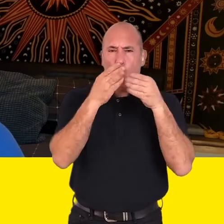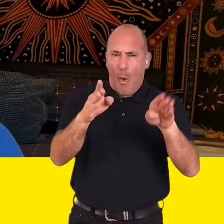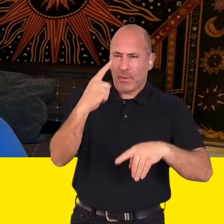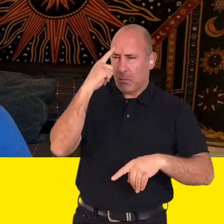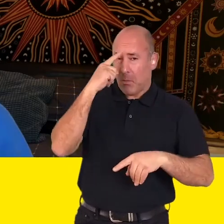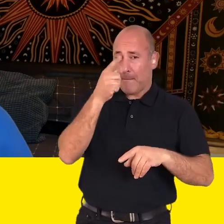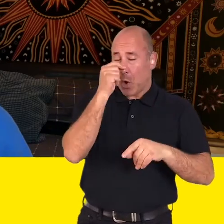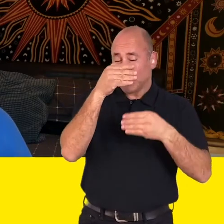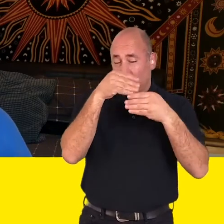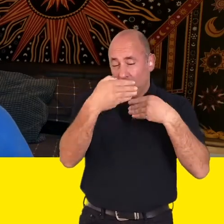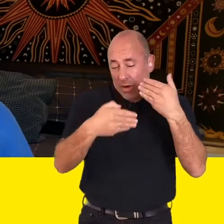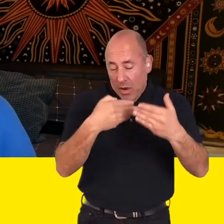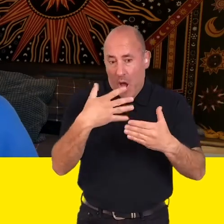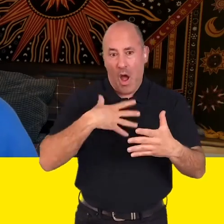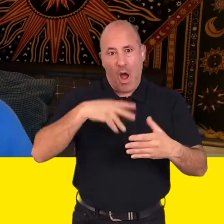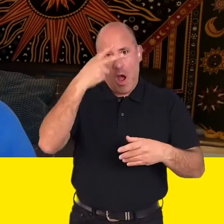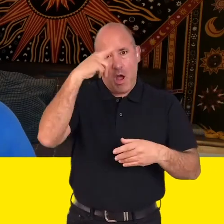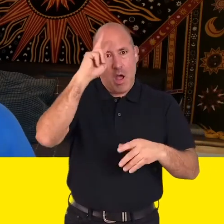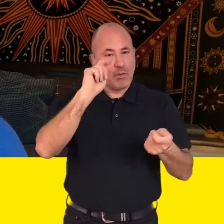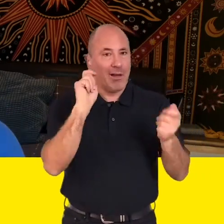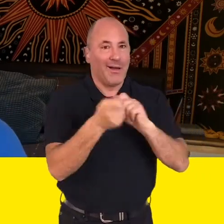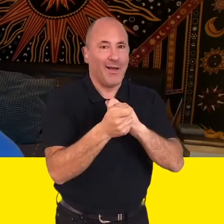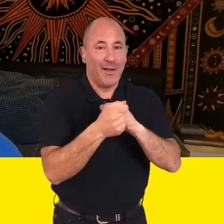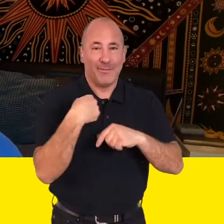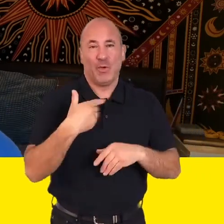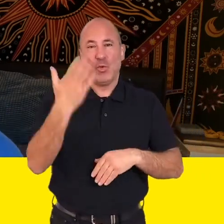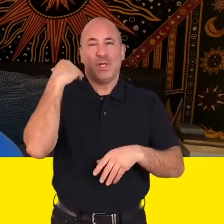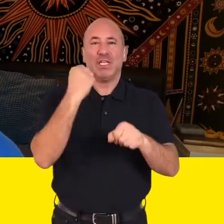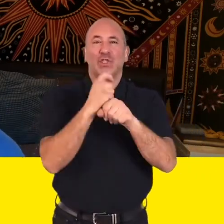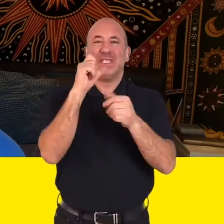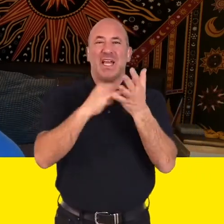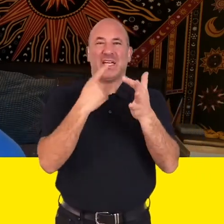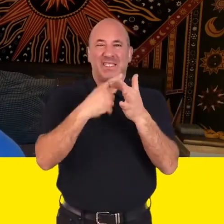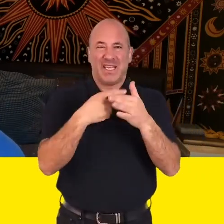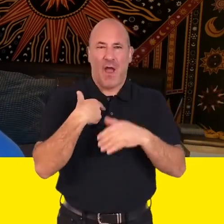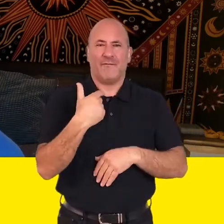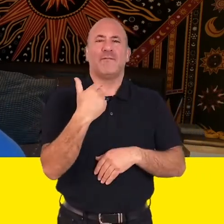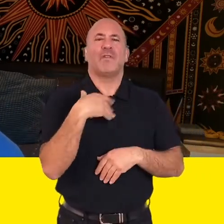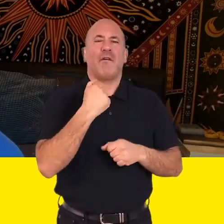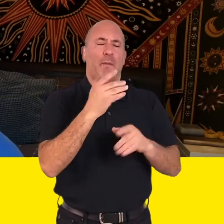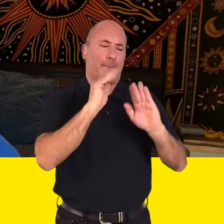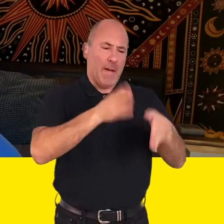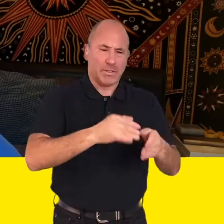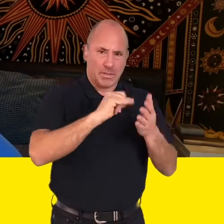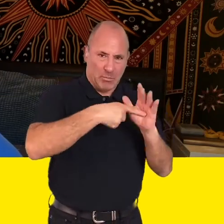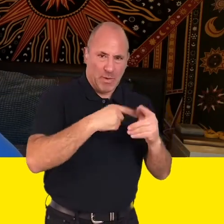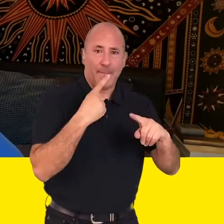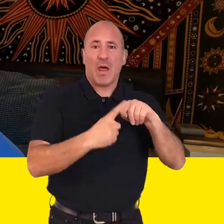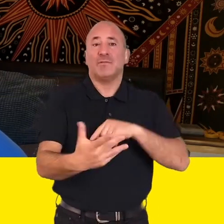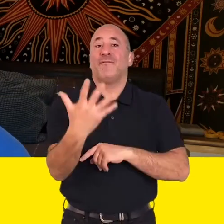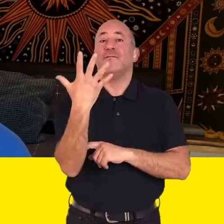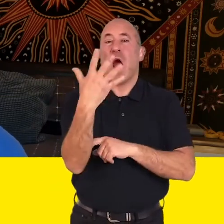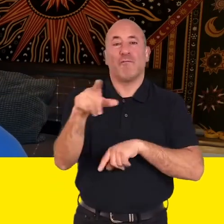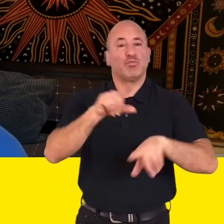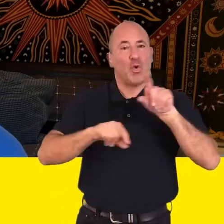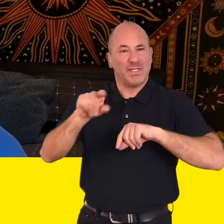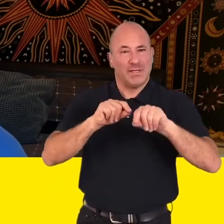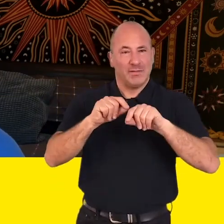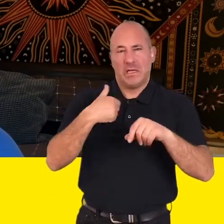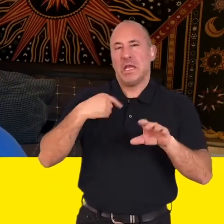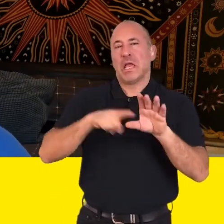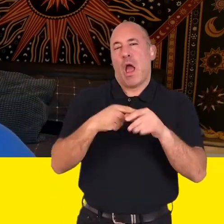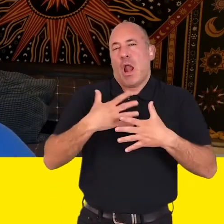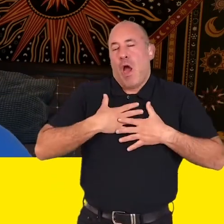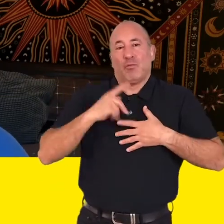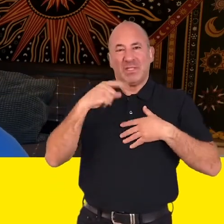and also be open to the fact that you might change your mind completely. When I was choosing my GCSEs I had my compulsory subjects and then I had five choices.